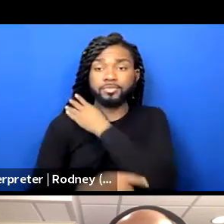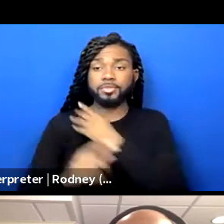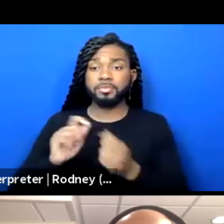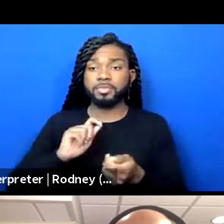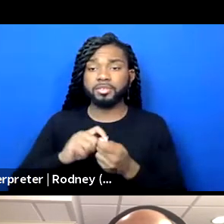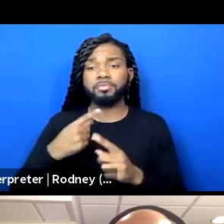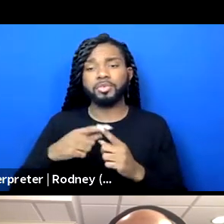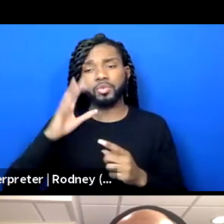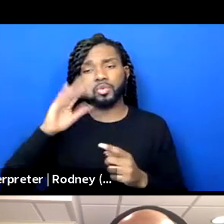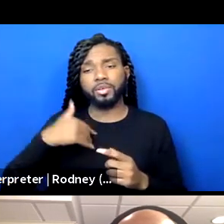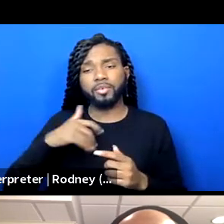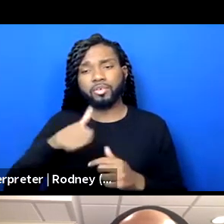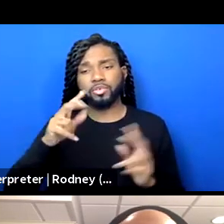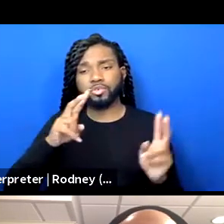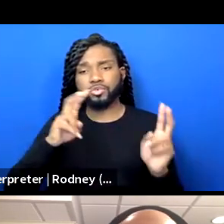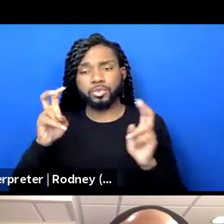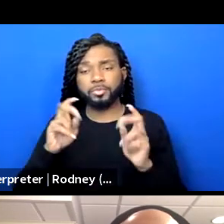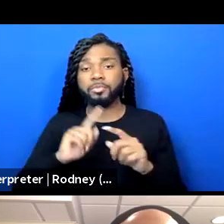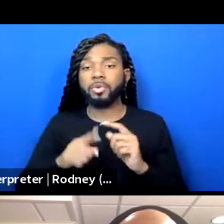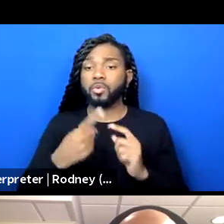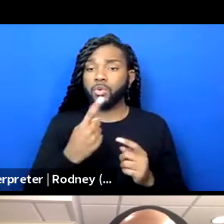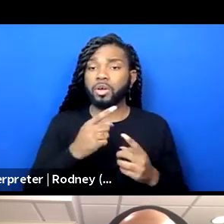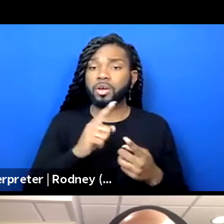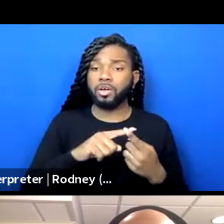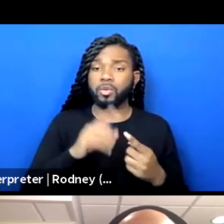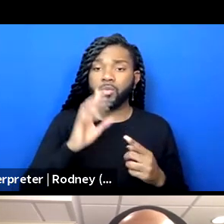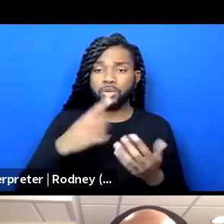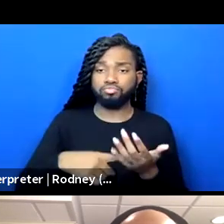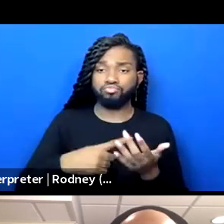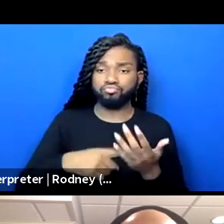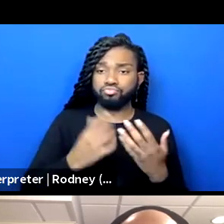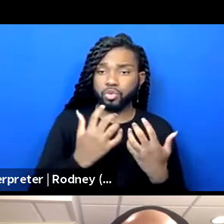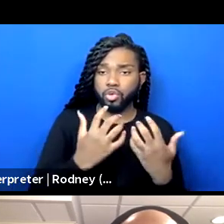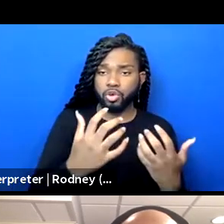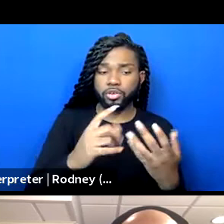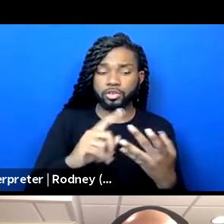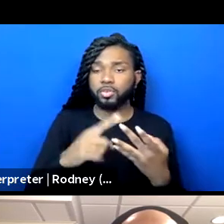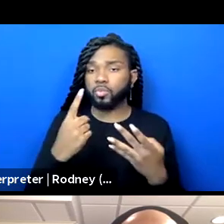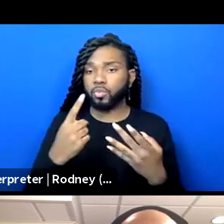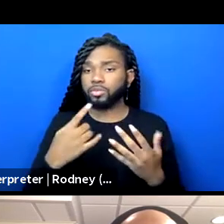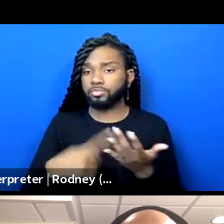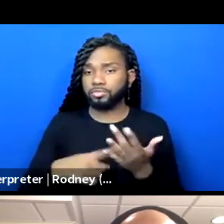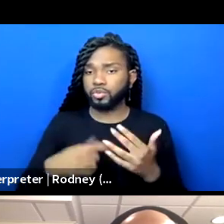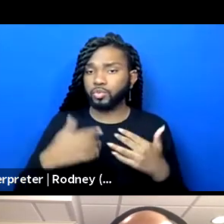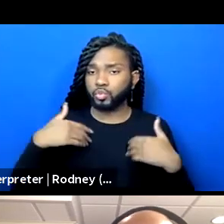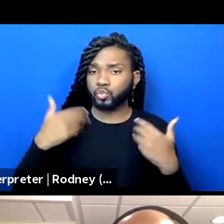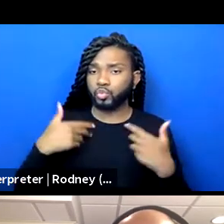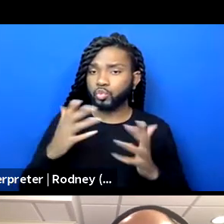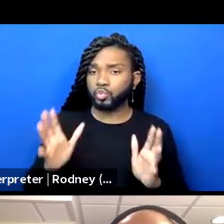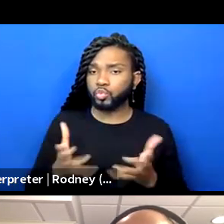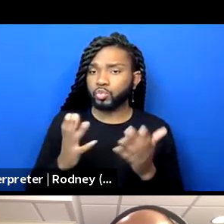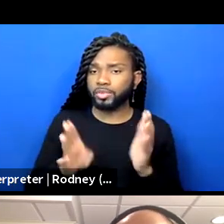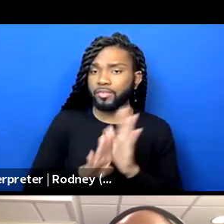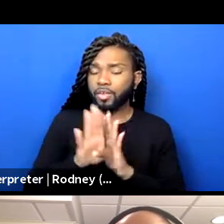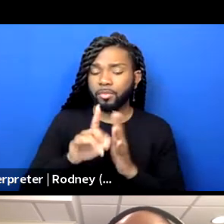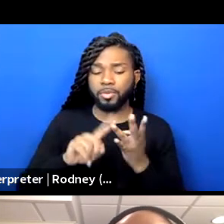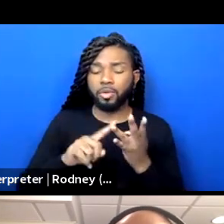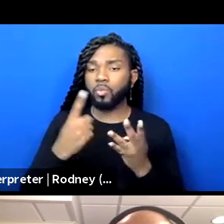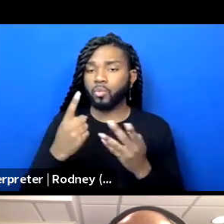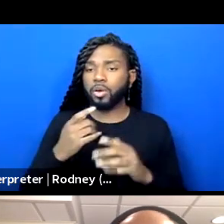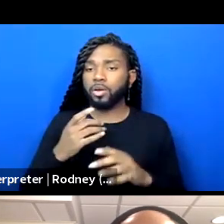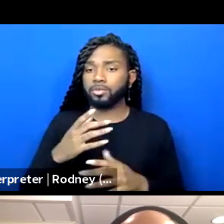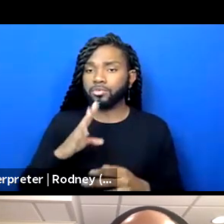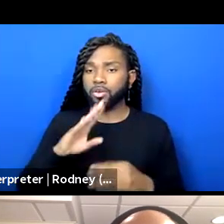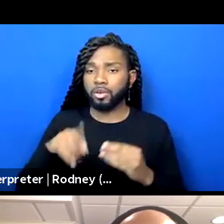there's others, but one will be focused on audiences. One will be focused on youth development. One will be focused on career advancement,